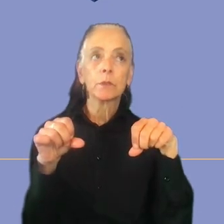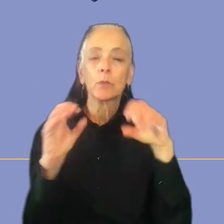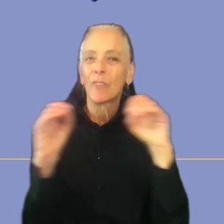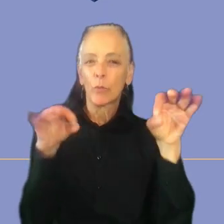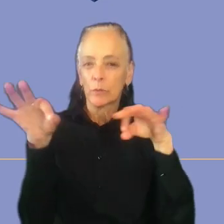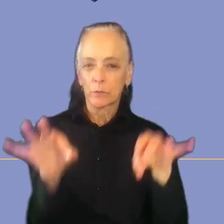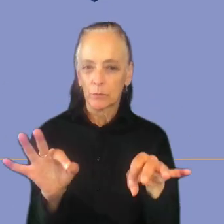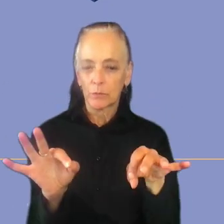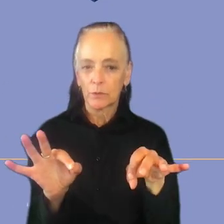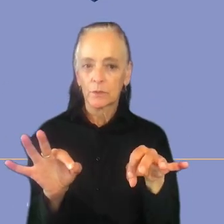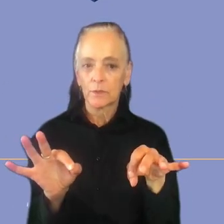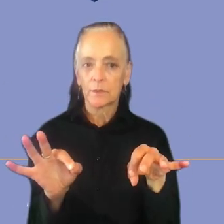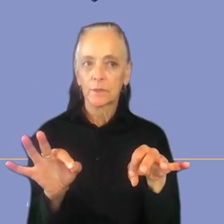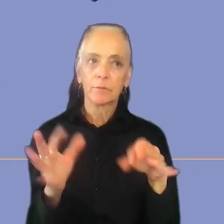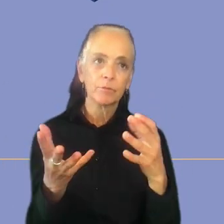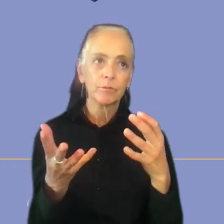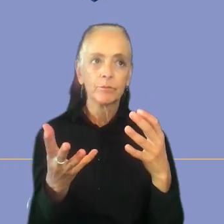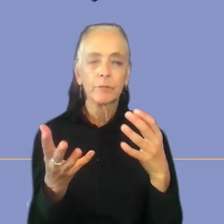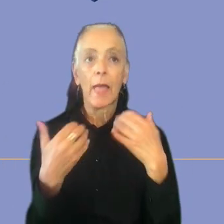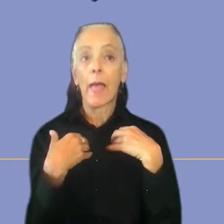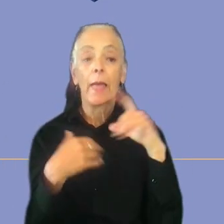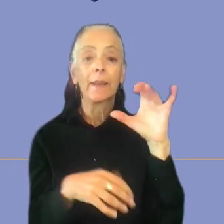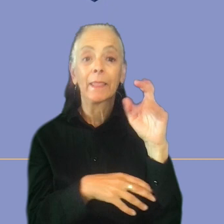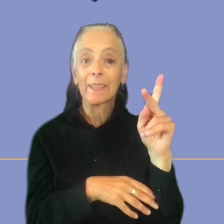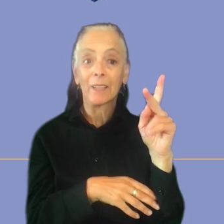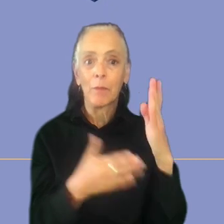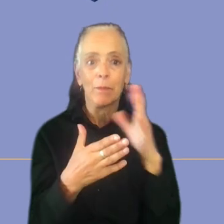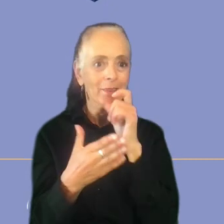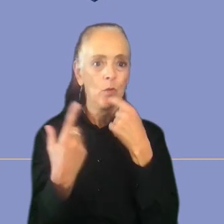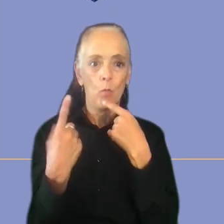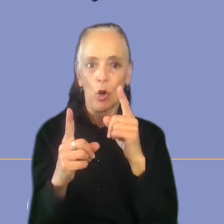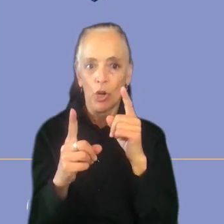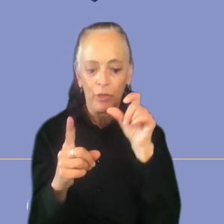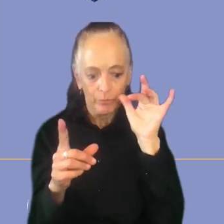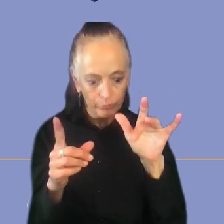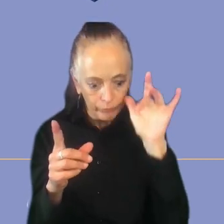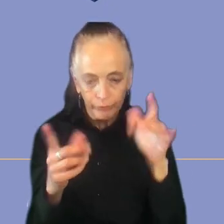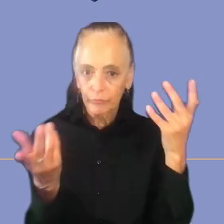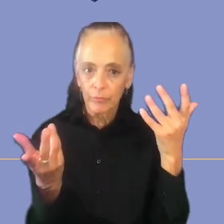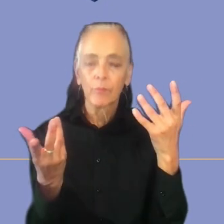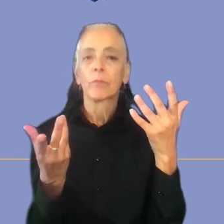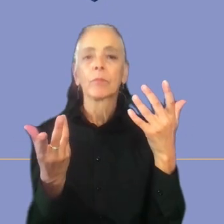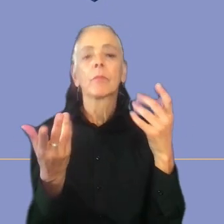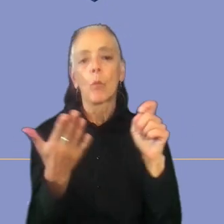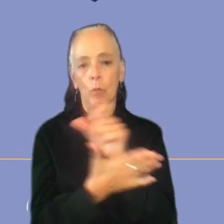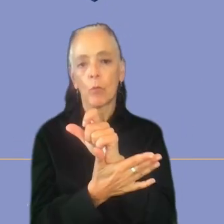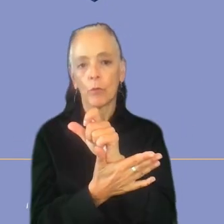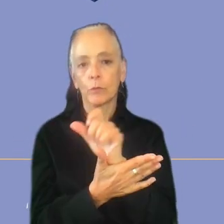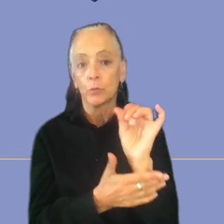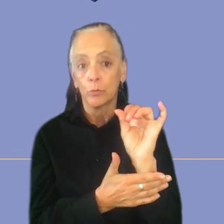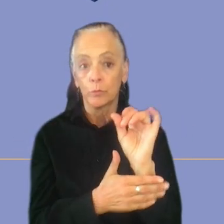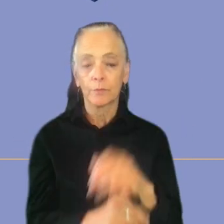description or that had a link that was not working anymore. I then had to remove these.